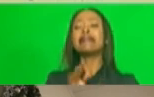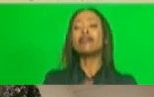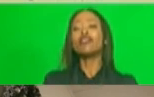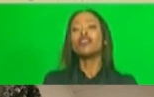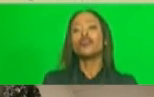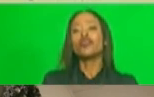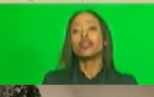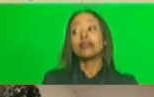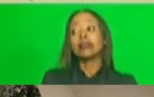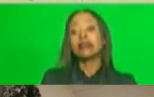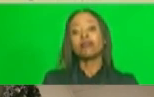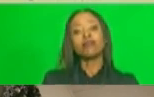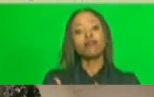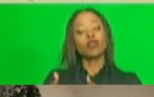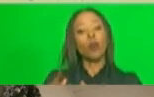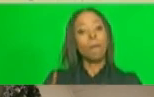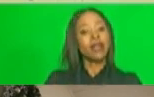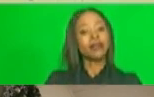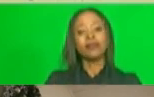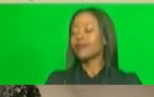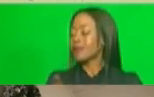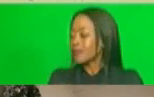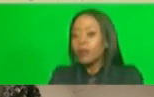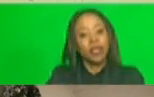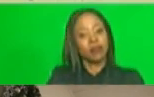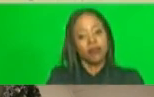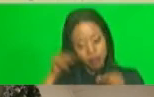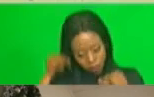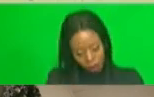must be closed with immediate effect.